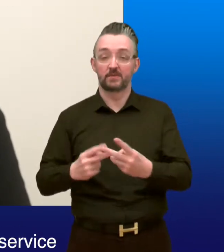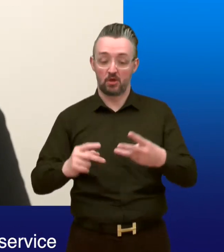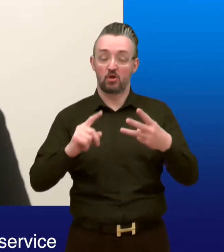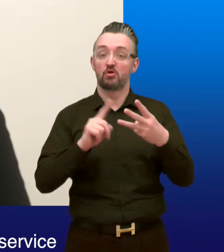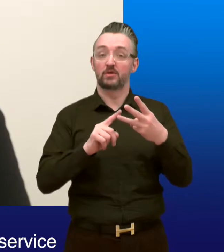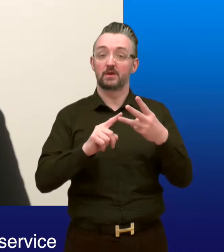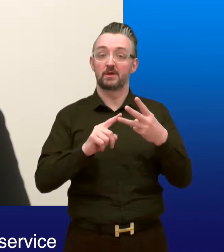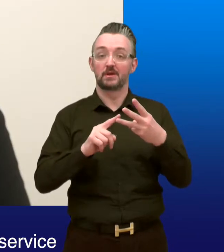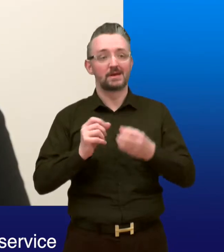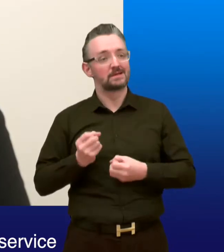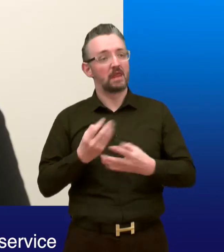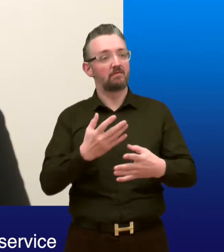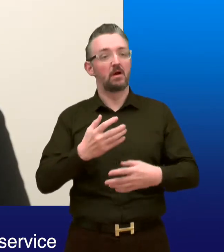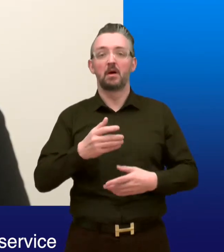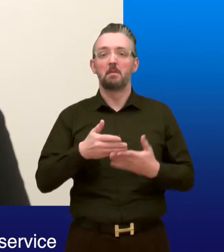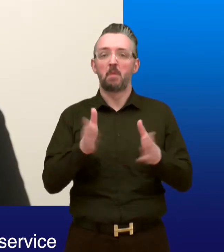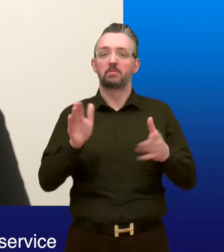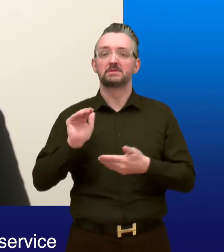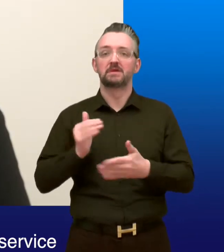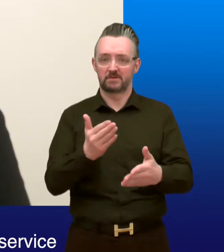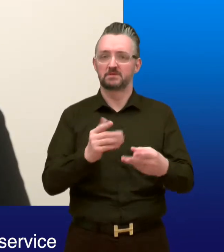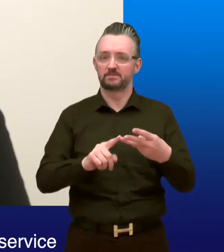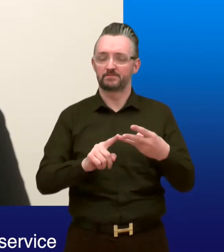The delivery of Social Security as a public service.